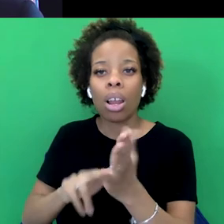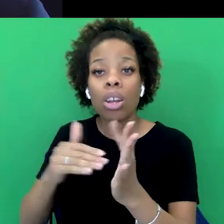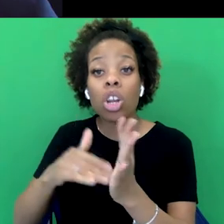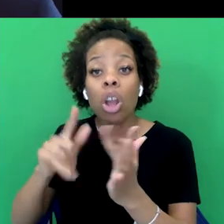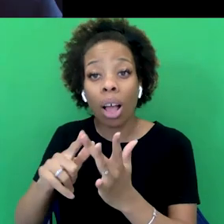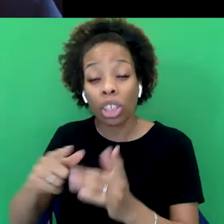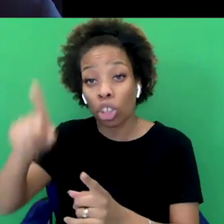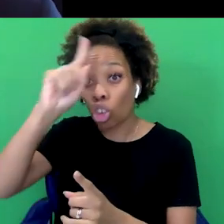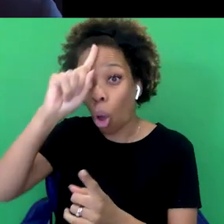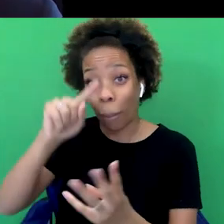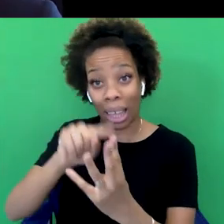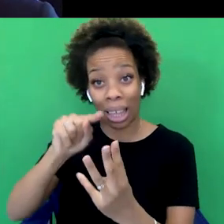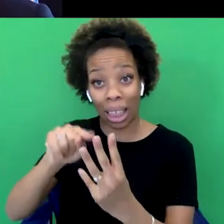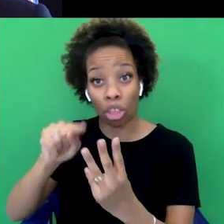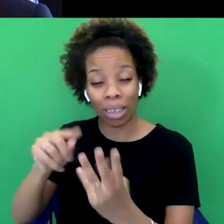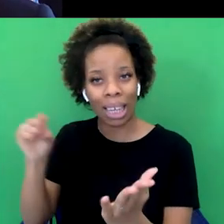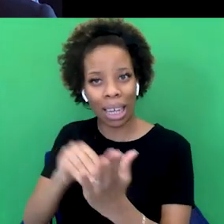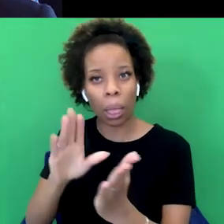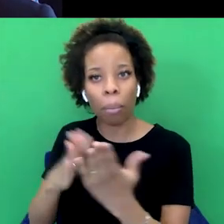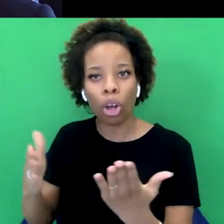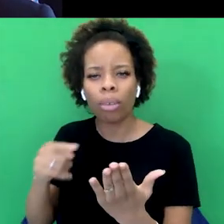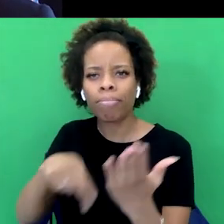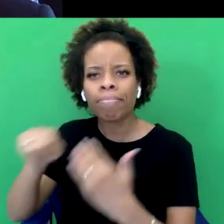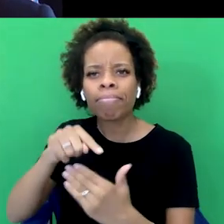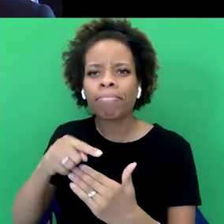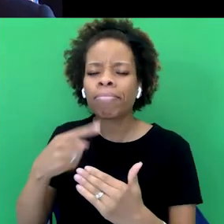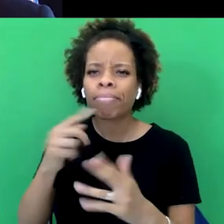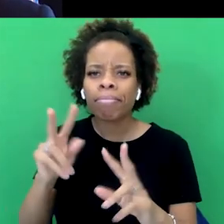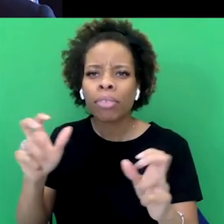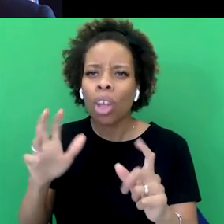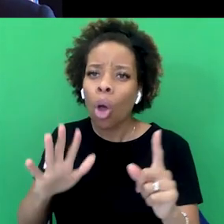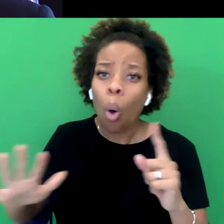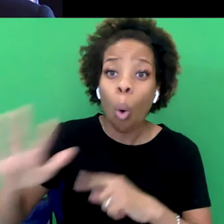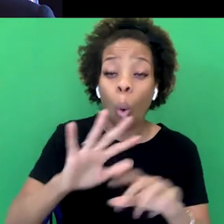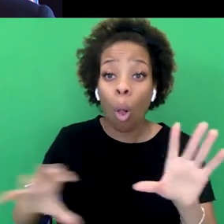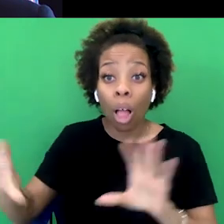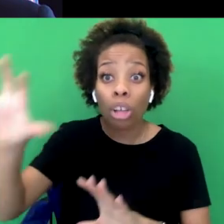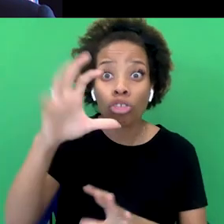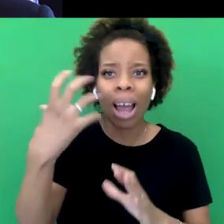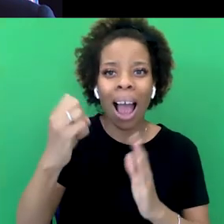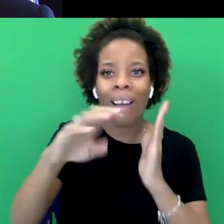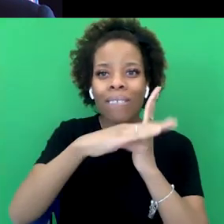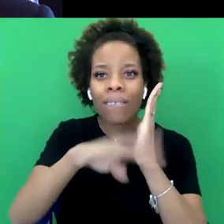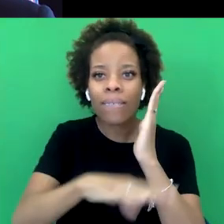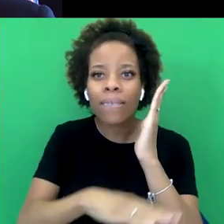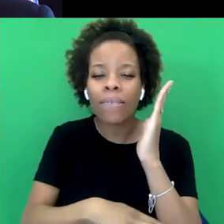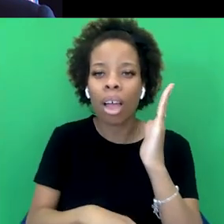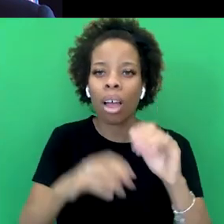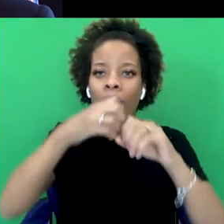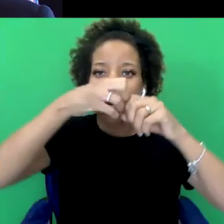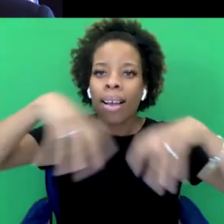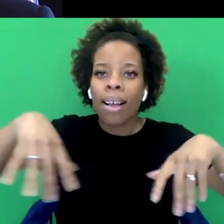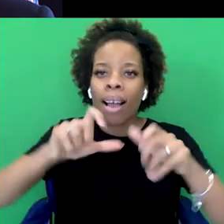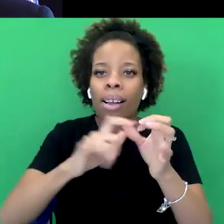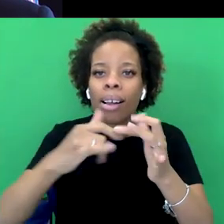concept, which is that every nation has a cast, basically. But in her book, as in yours, there